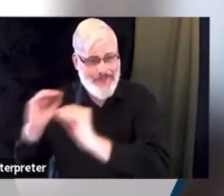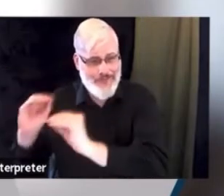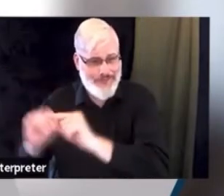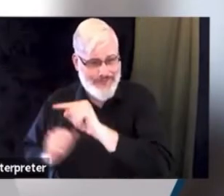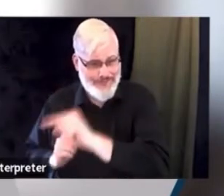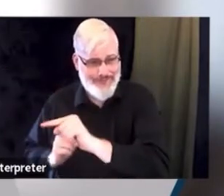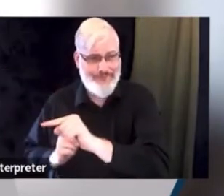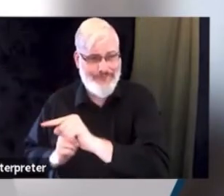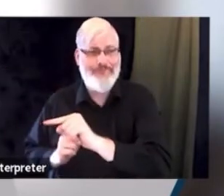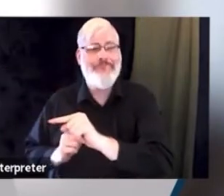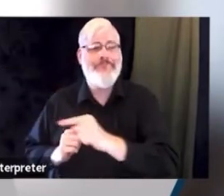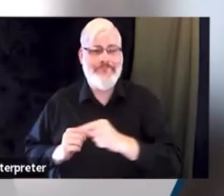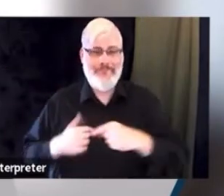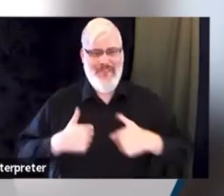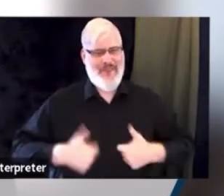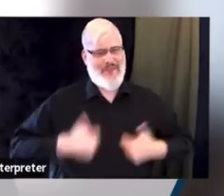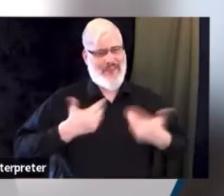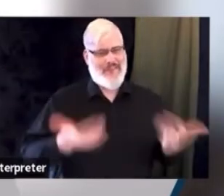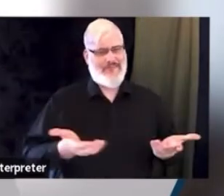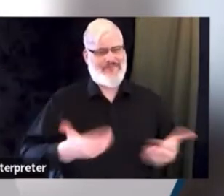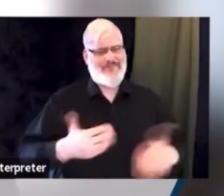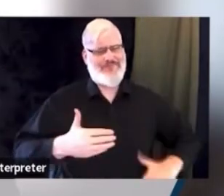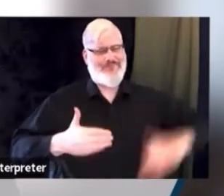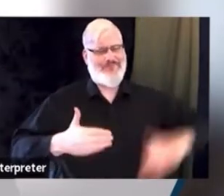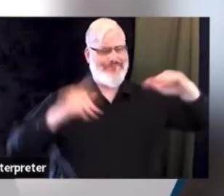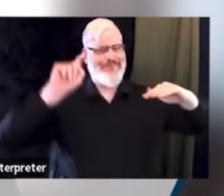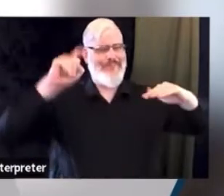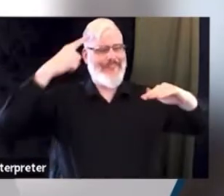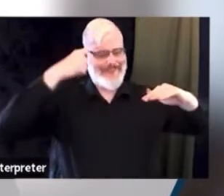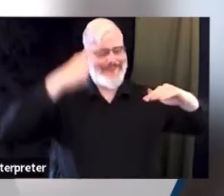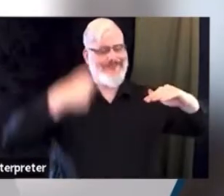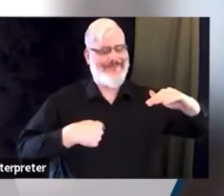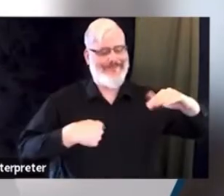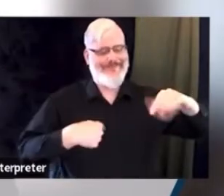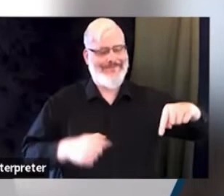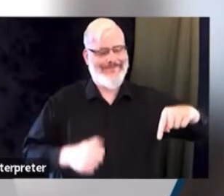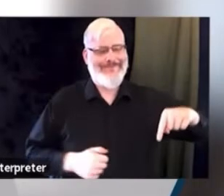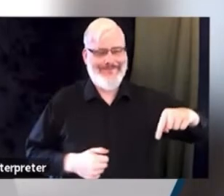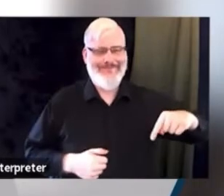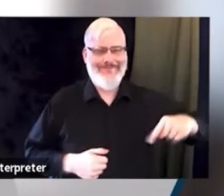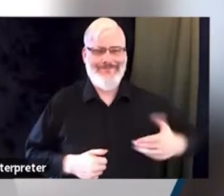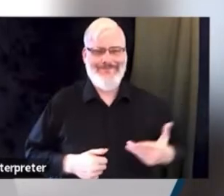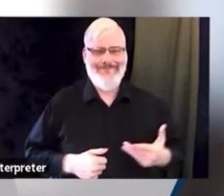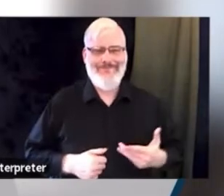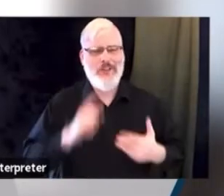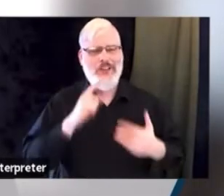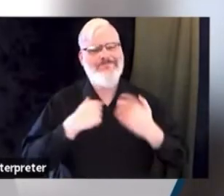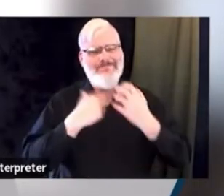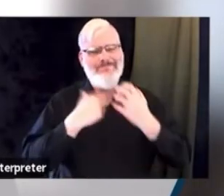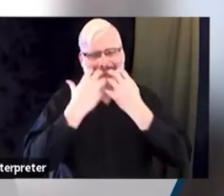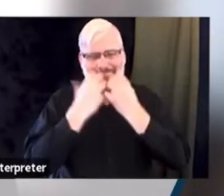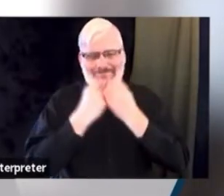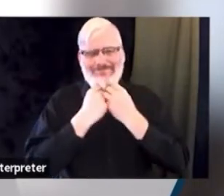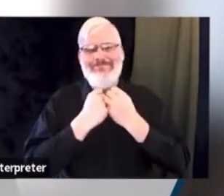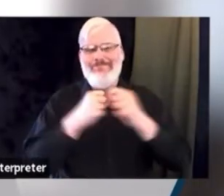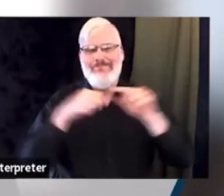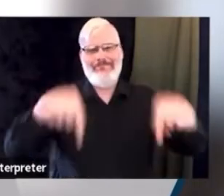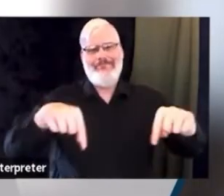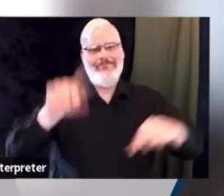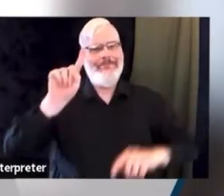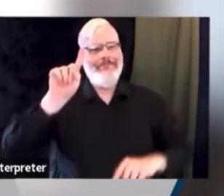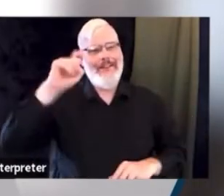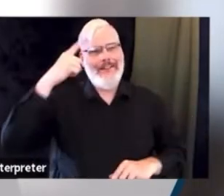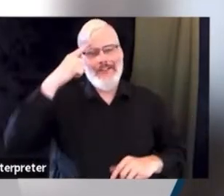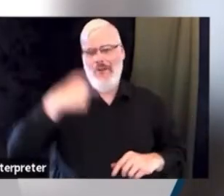I'm a fan of ongoing learning. I try to always keep current and make sure that I'm always staying in tune with the